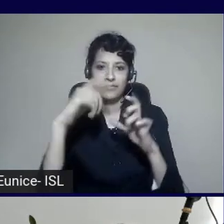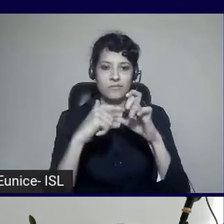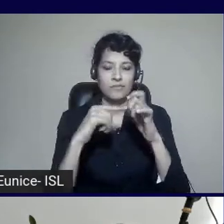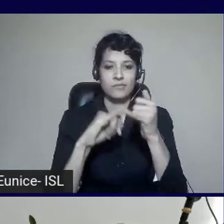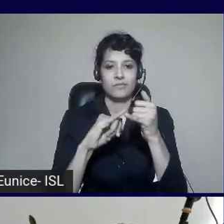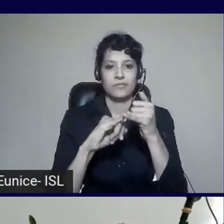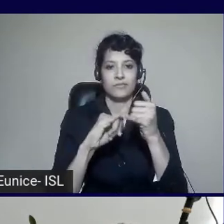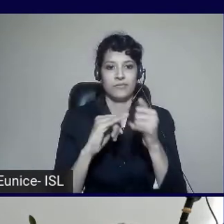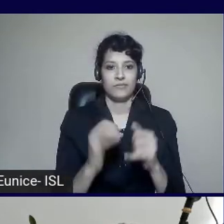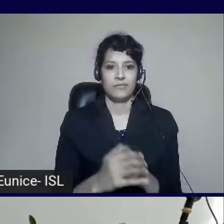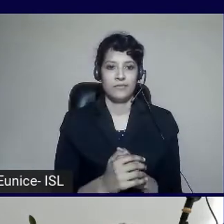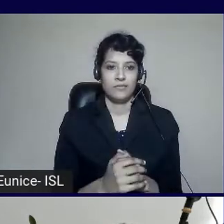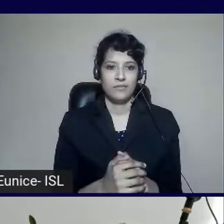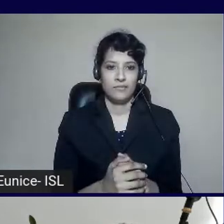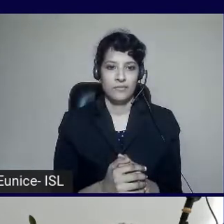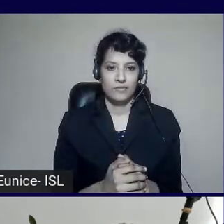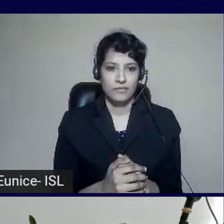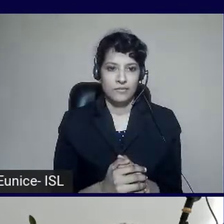to GitHub.